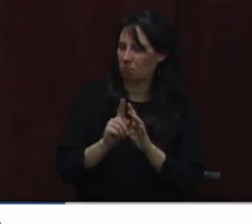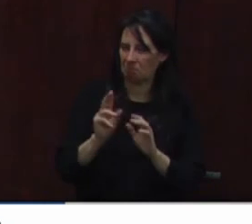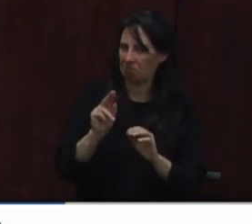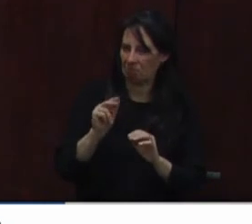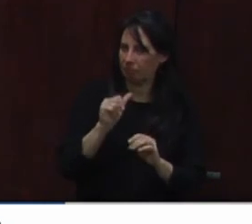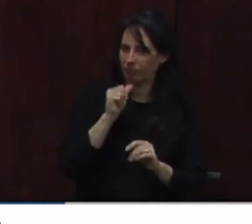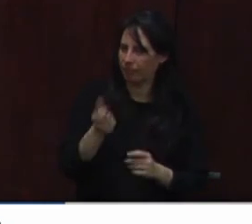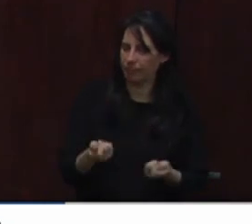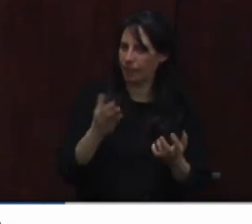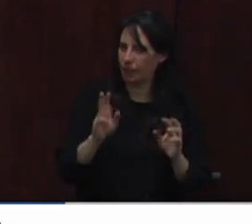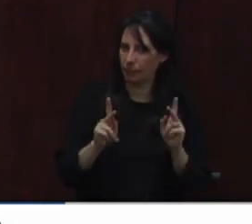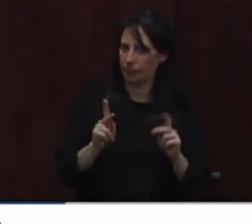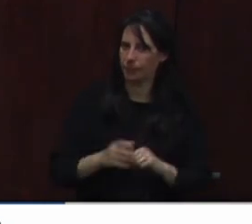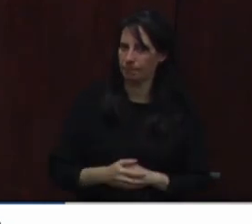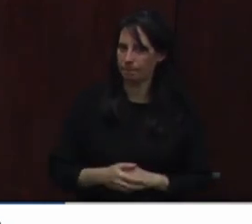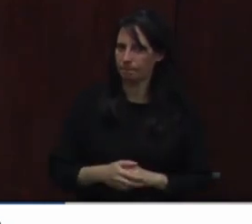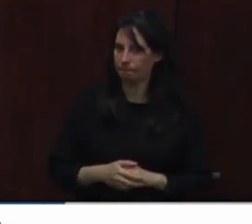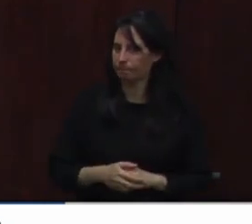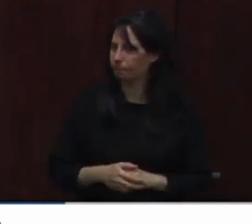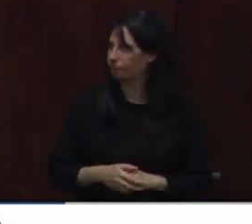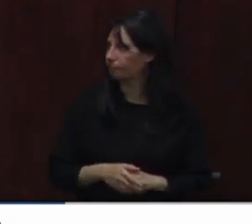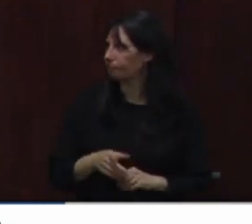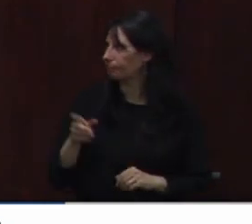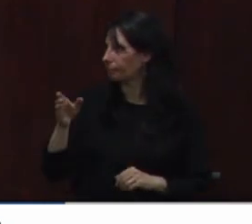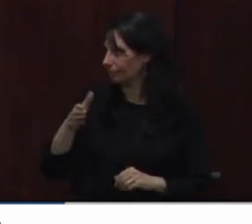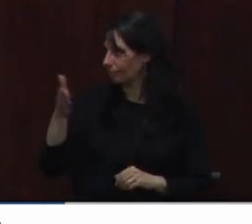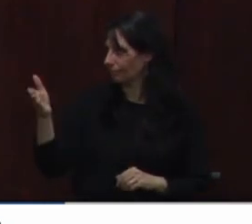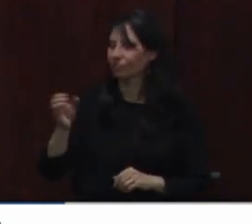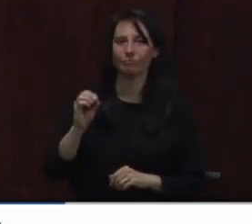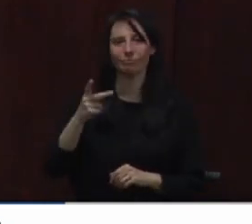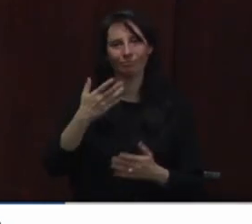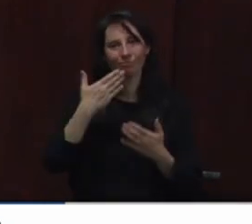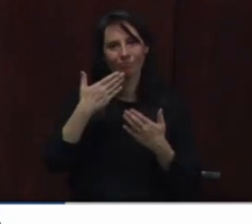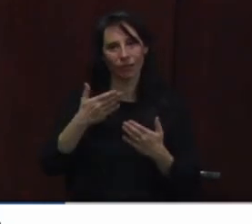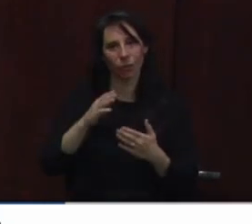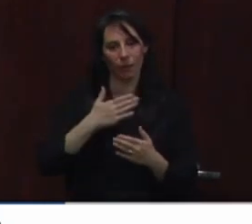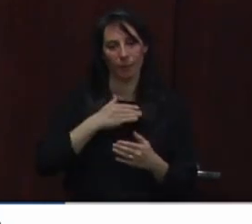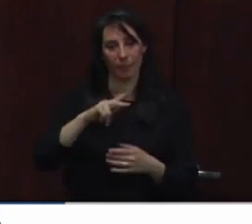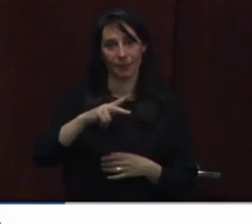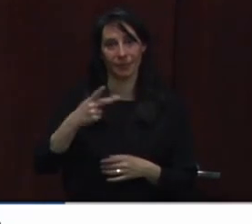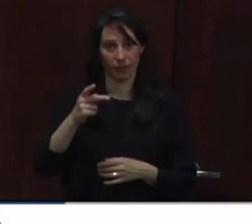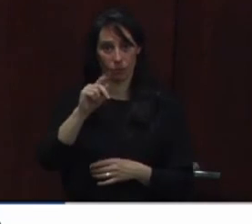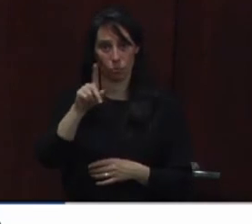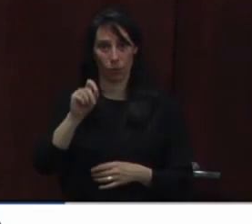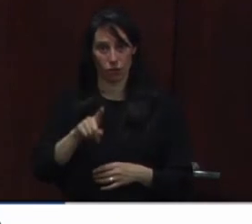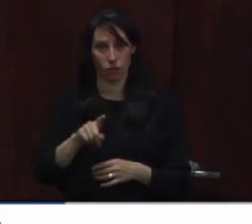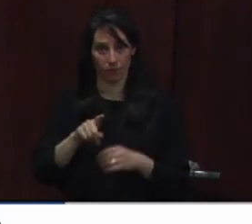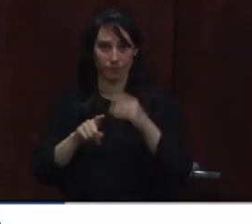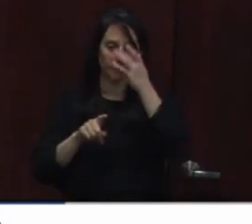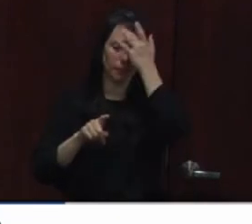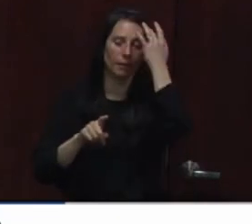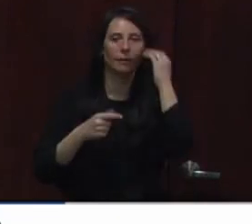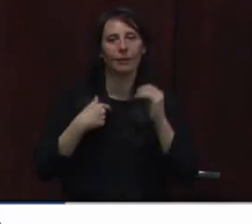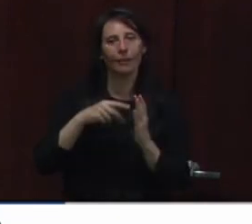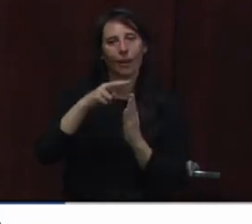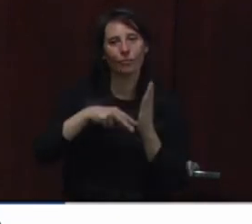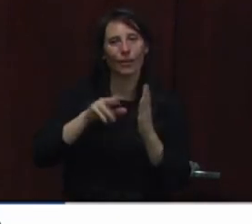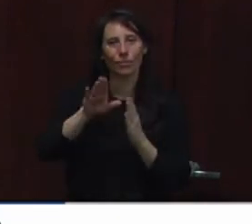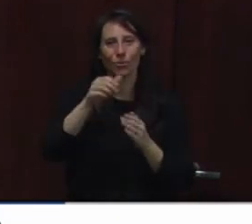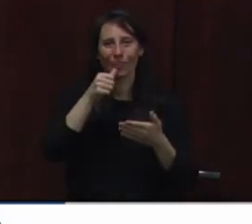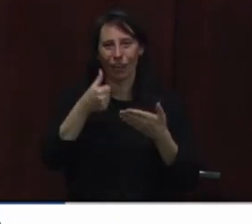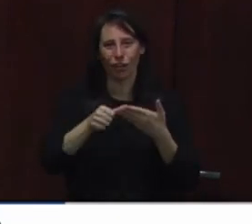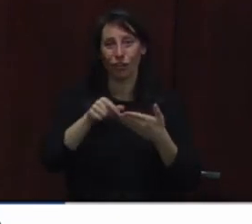Awesome. And a second totally unrelated question. I read your letter on behalf of the local health directors